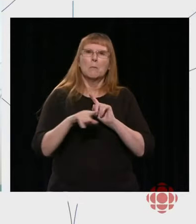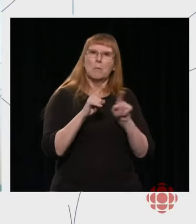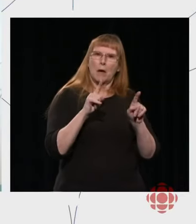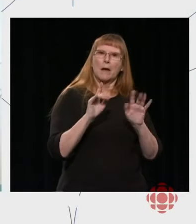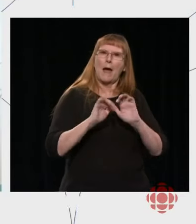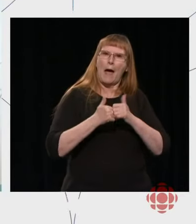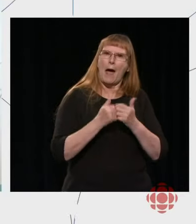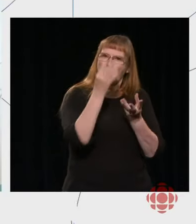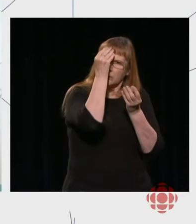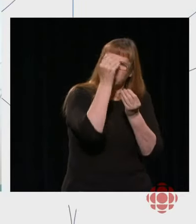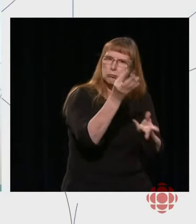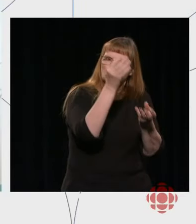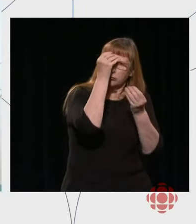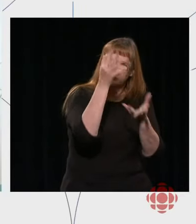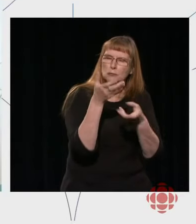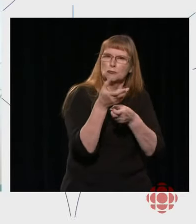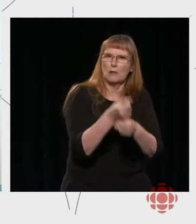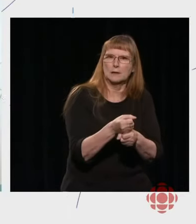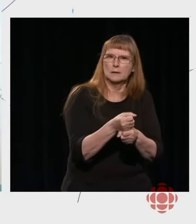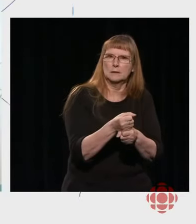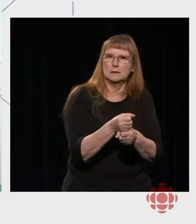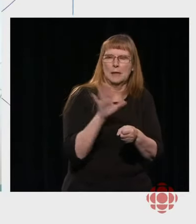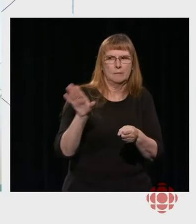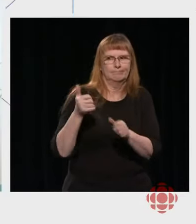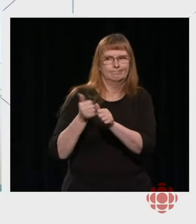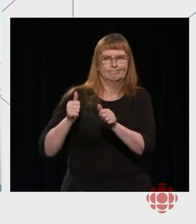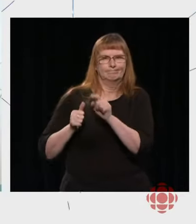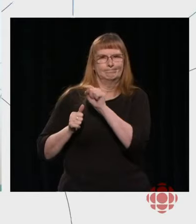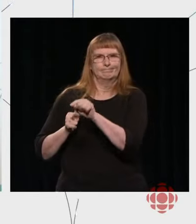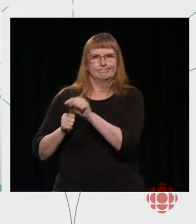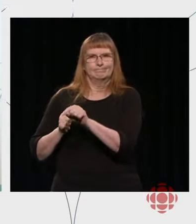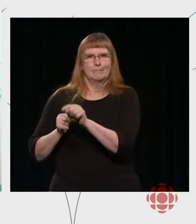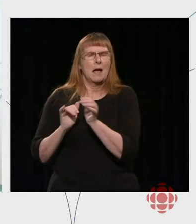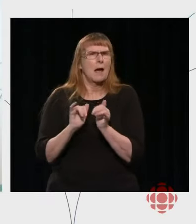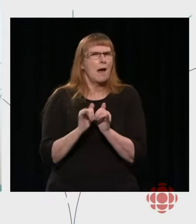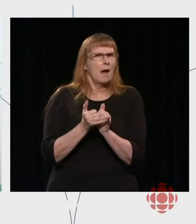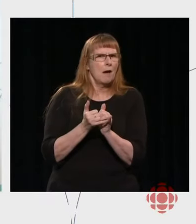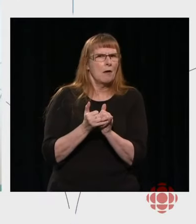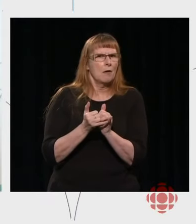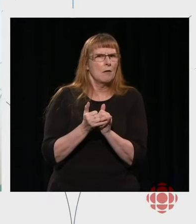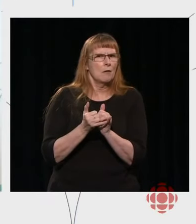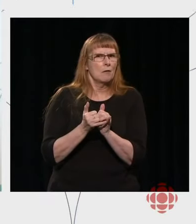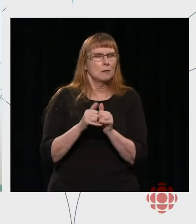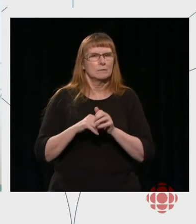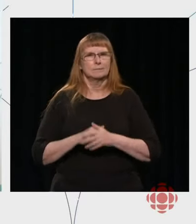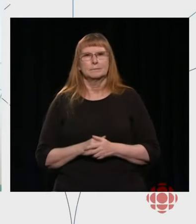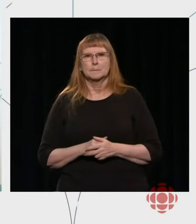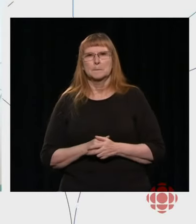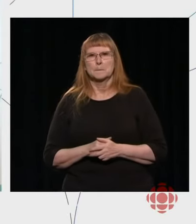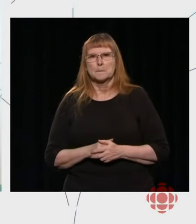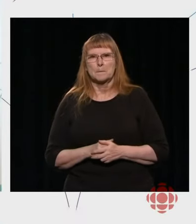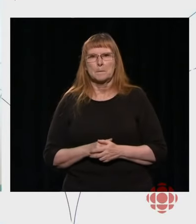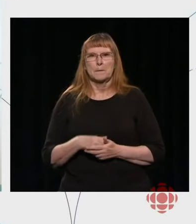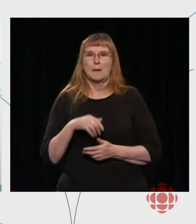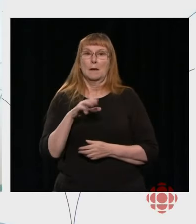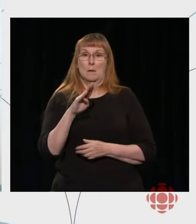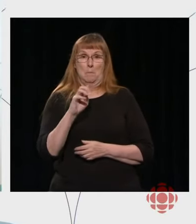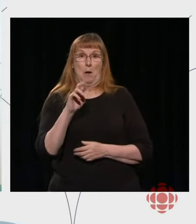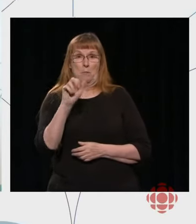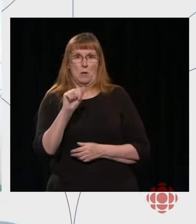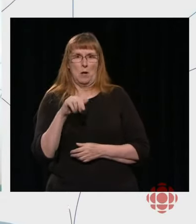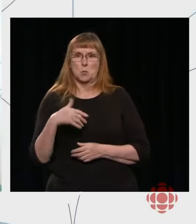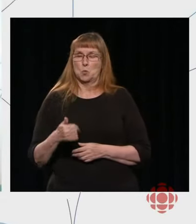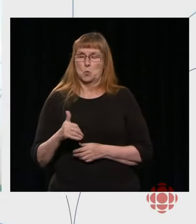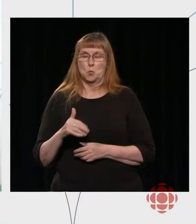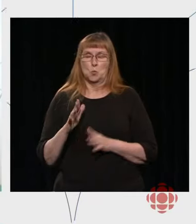That's quite the question. And it's a very great lead to what Catherine Tate was just saying about